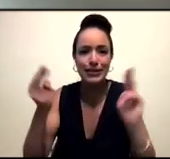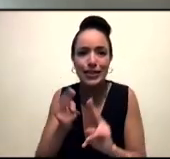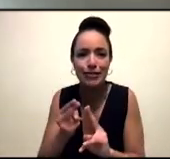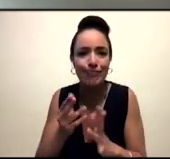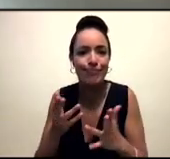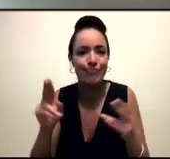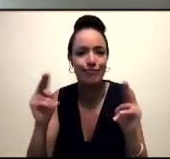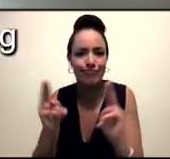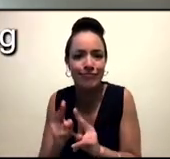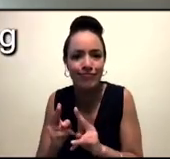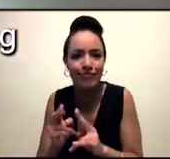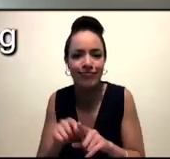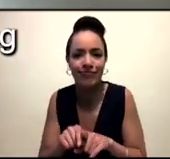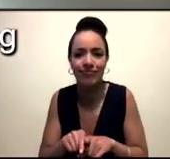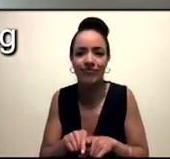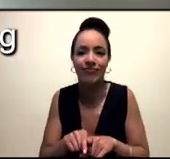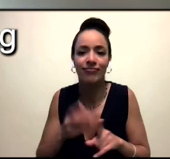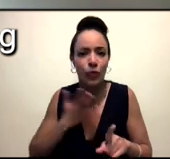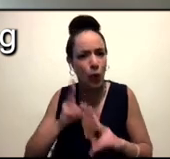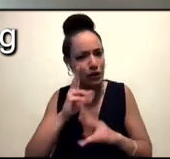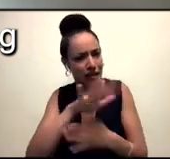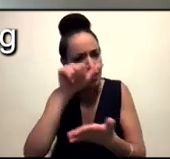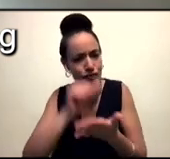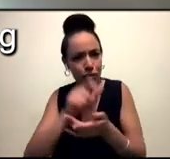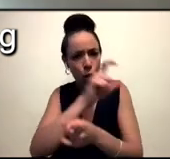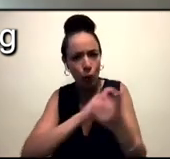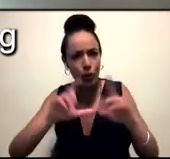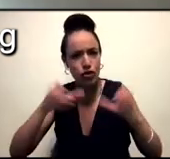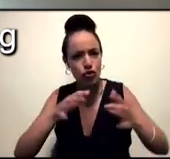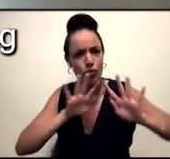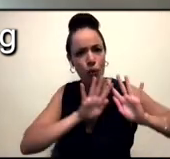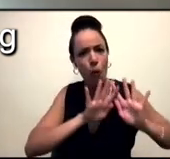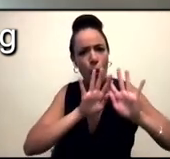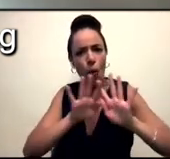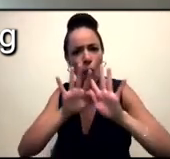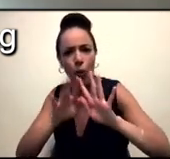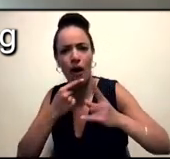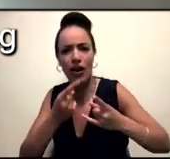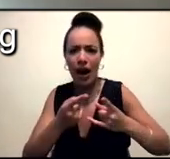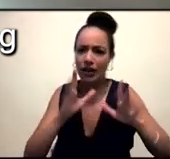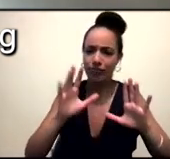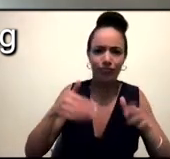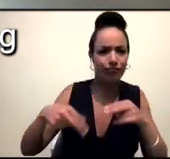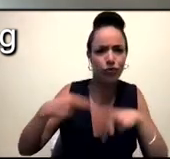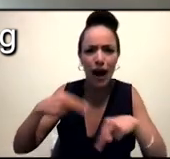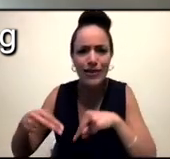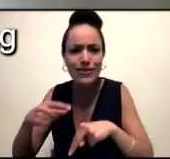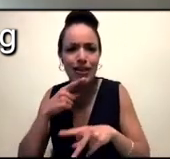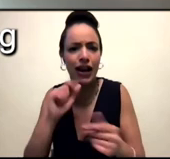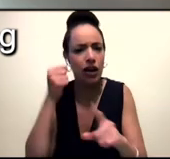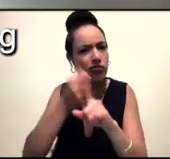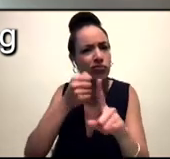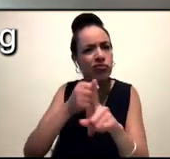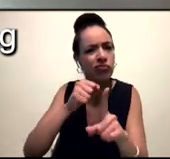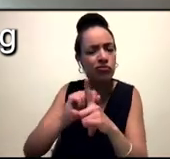Nando's chicken, we want to see like proper community groups, like walking there and like shaking a bucket and earning money, getting the money to actually fund these safe spaces